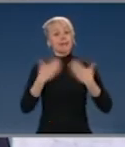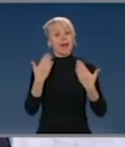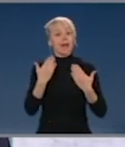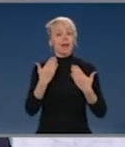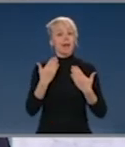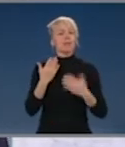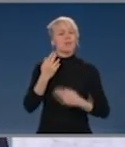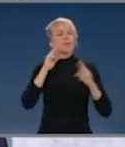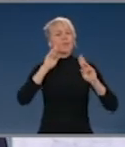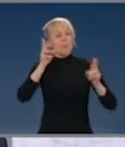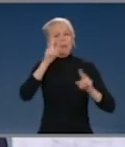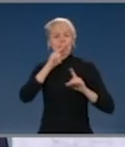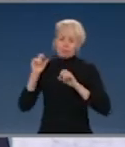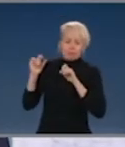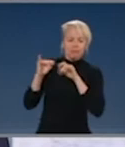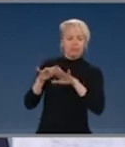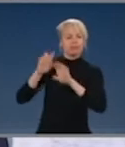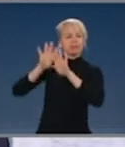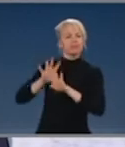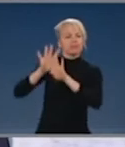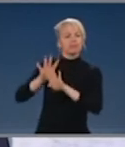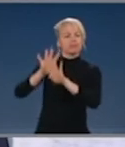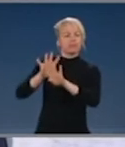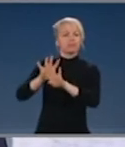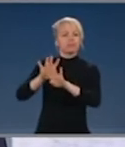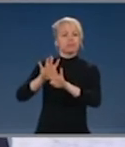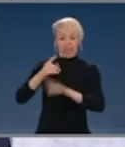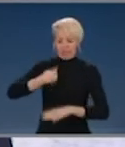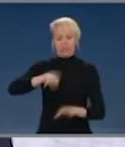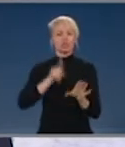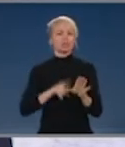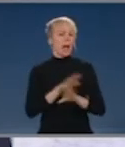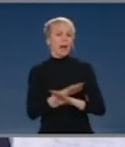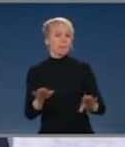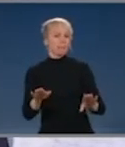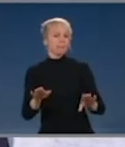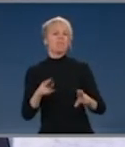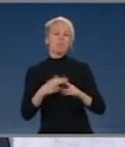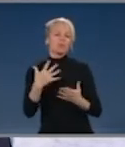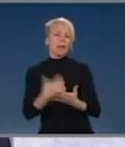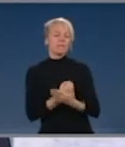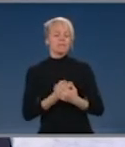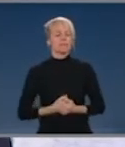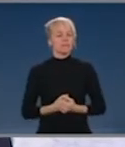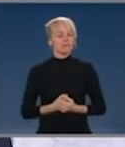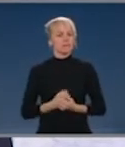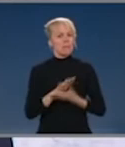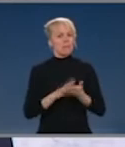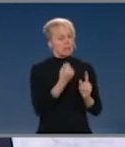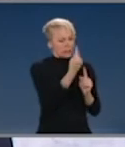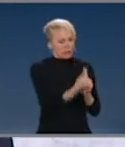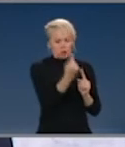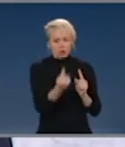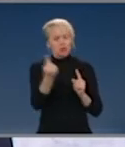memorial service on Anzac Day I think all Australians owe all those other Australians a great duty of